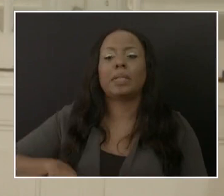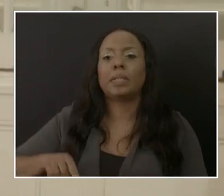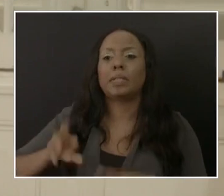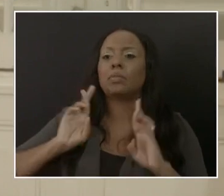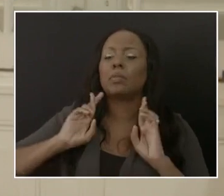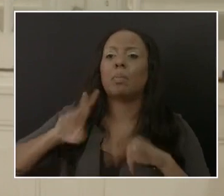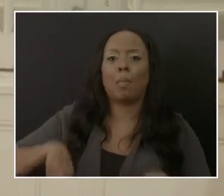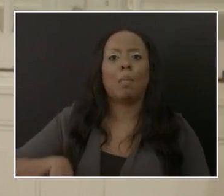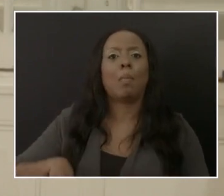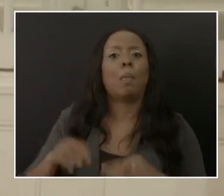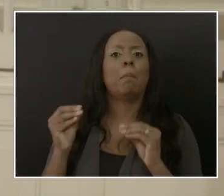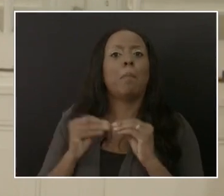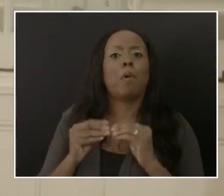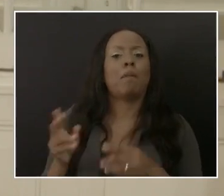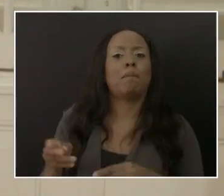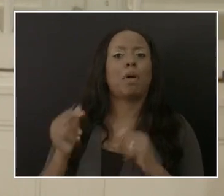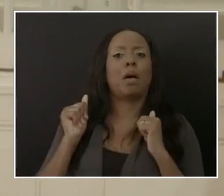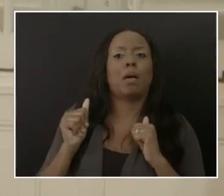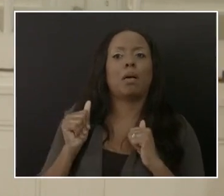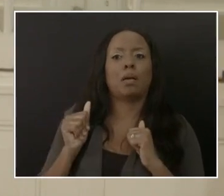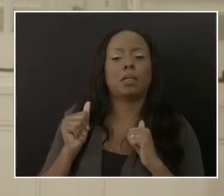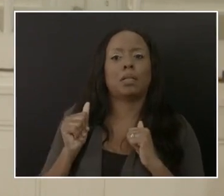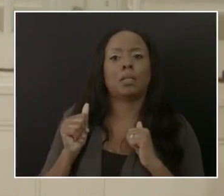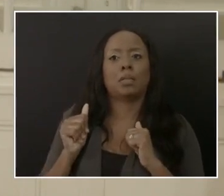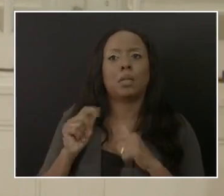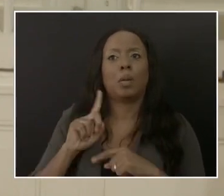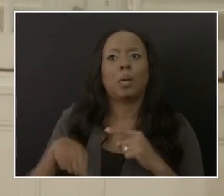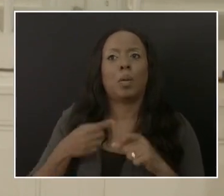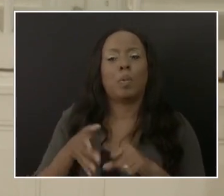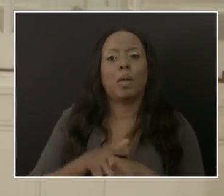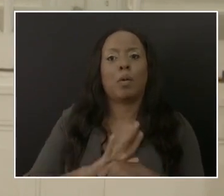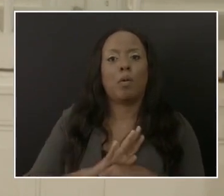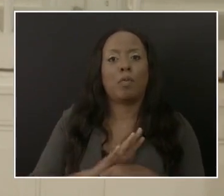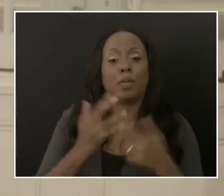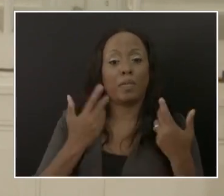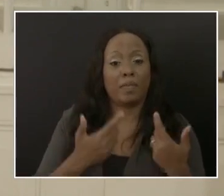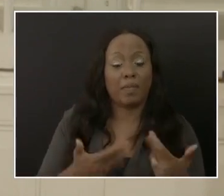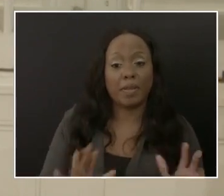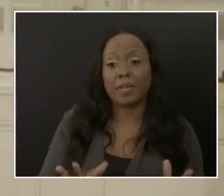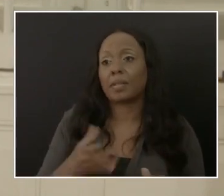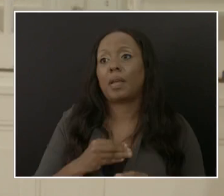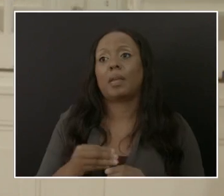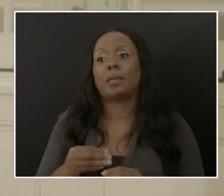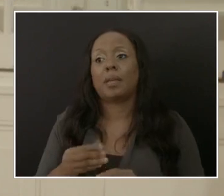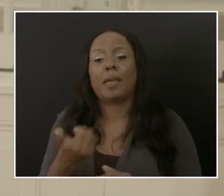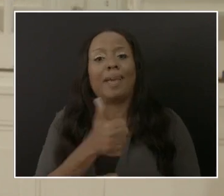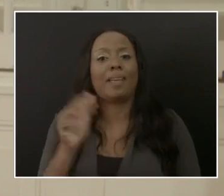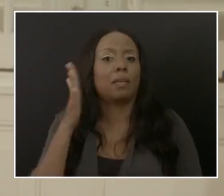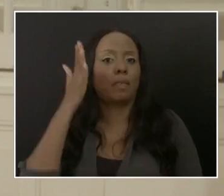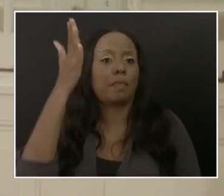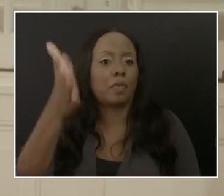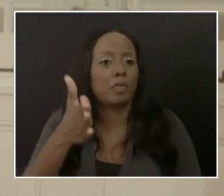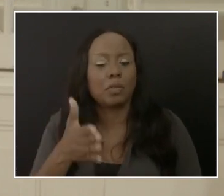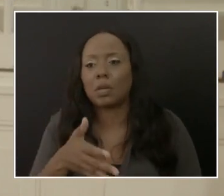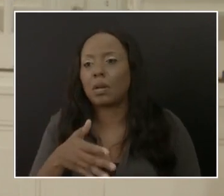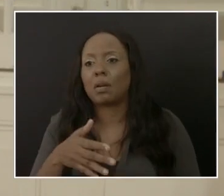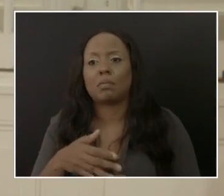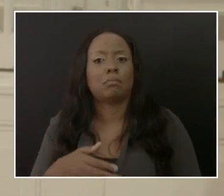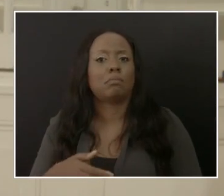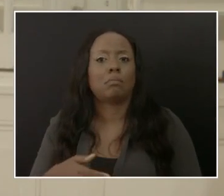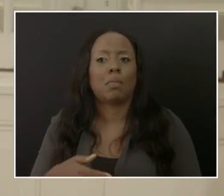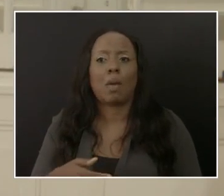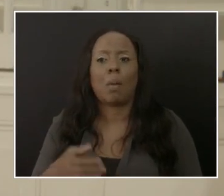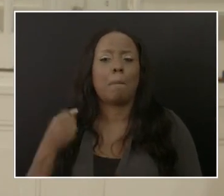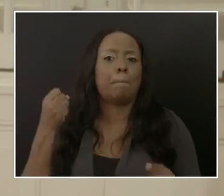event is over and when there are future pandemics. So, um, this is the